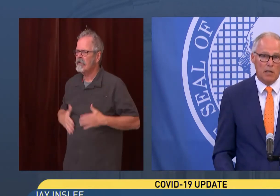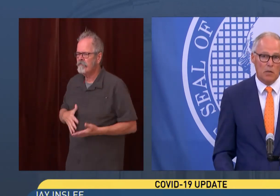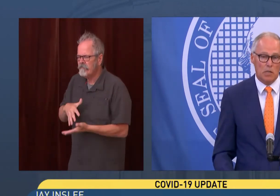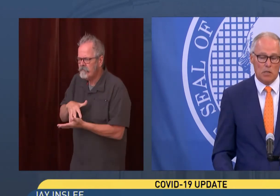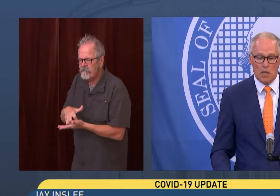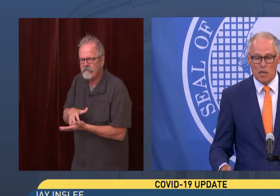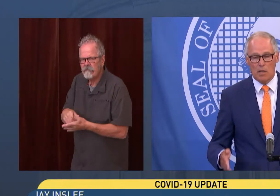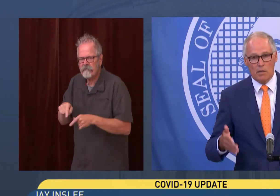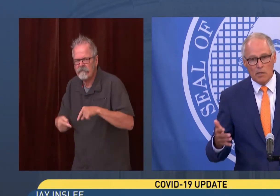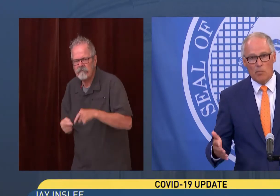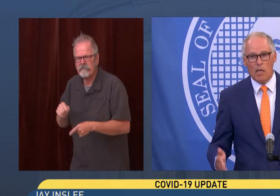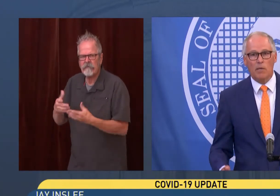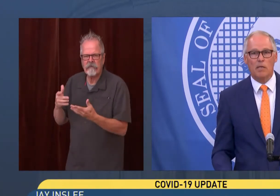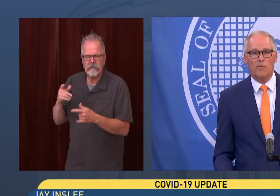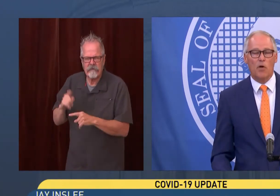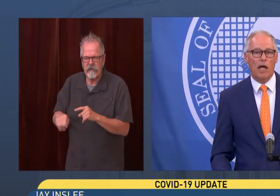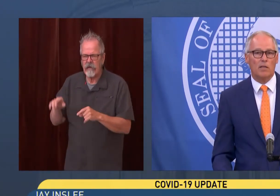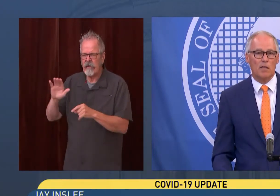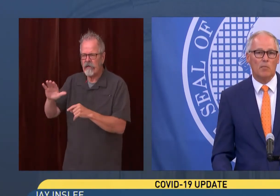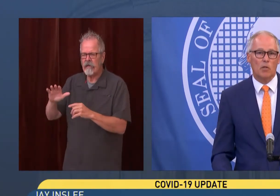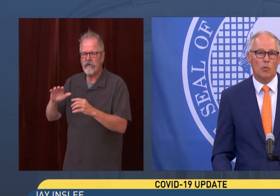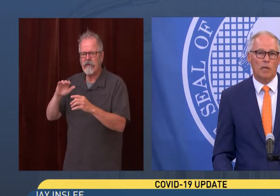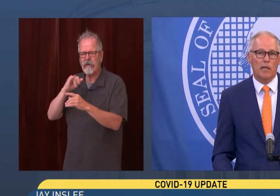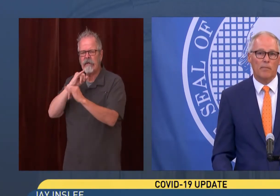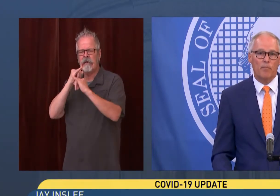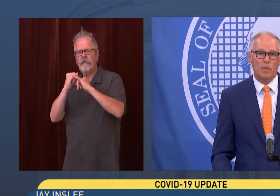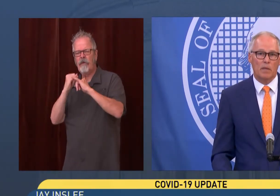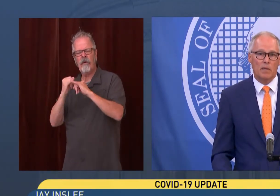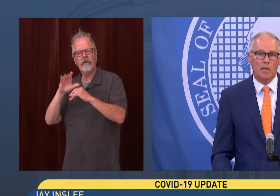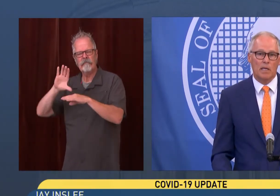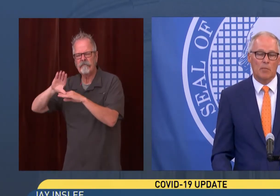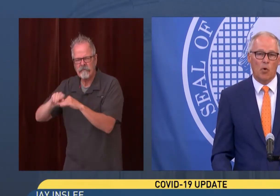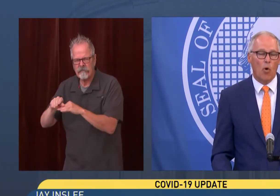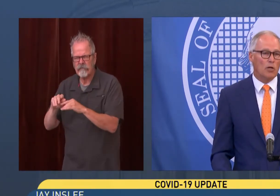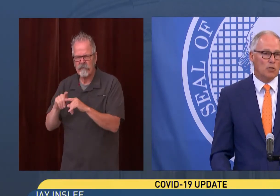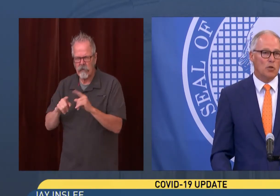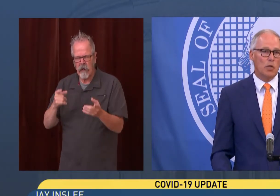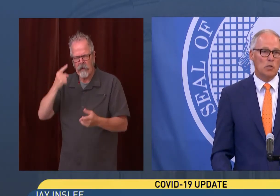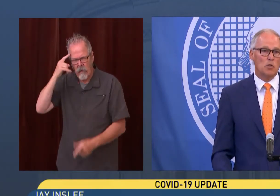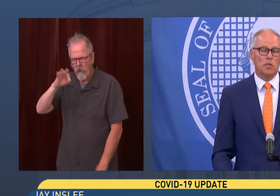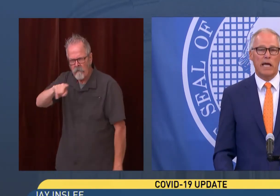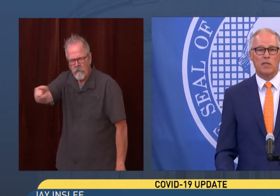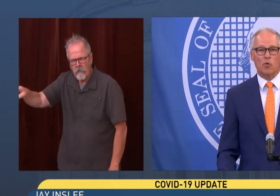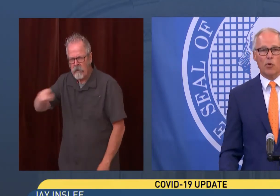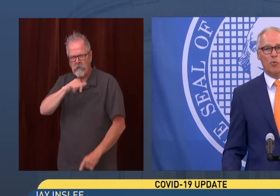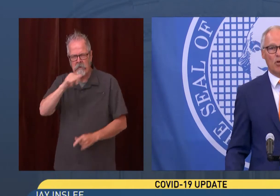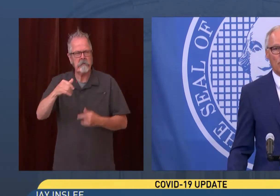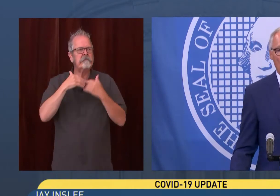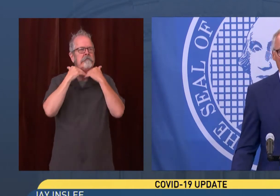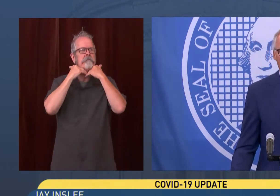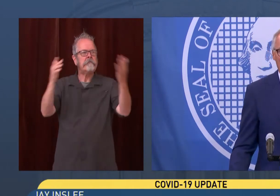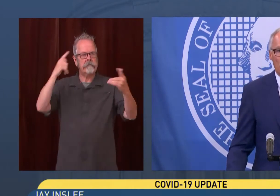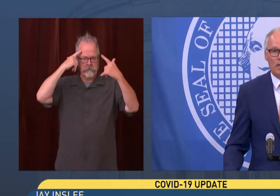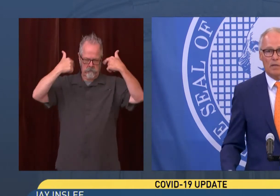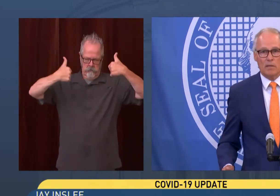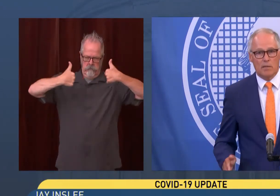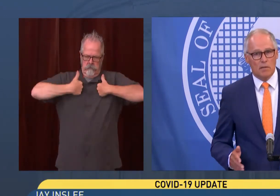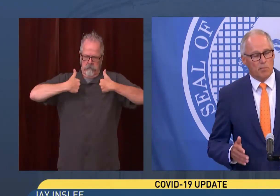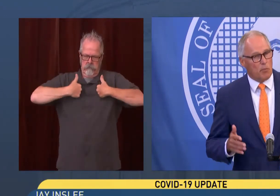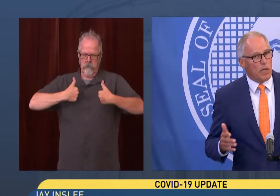to this deadly disease. You know, maybe give thought to them a little bit. And the more Washingtonians who do that, the more we pull on the rope.